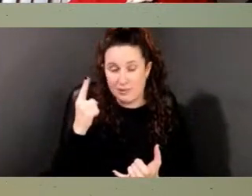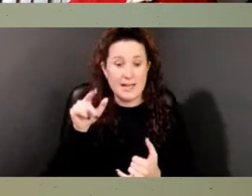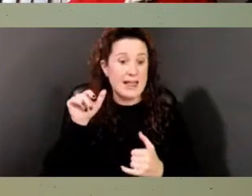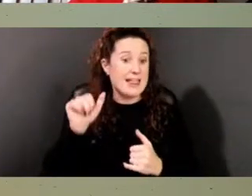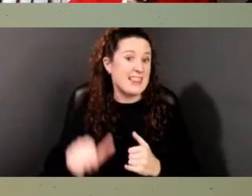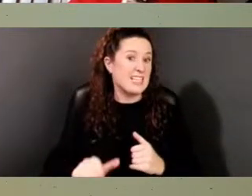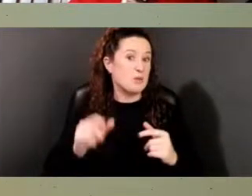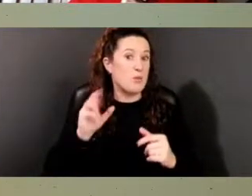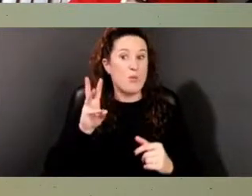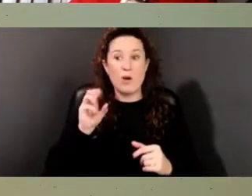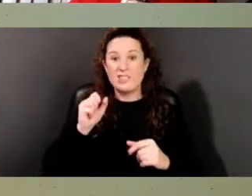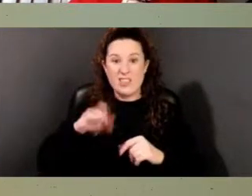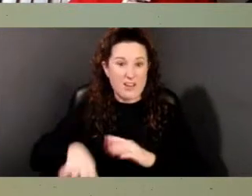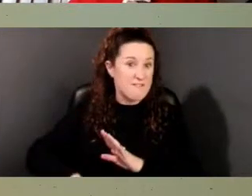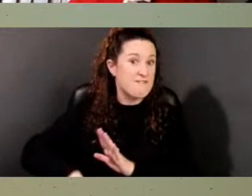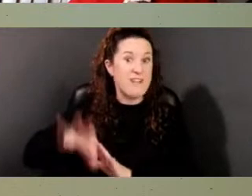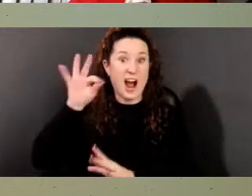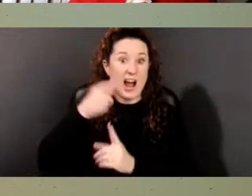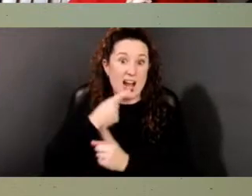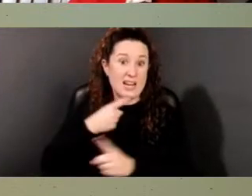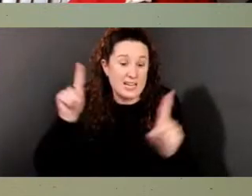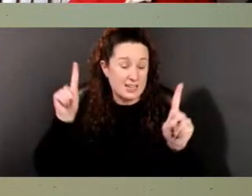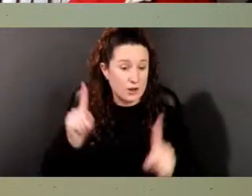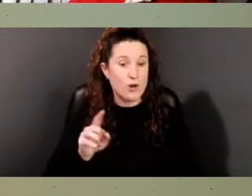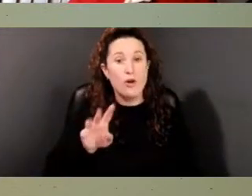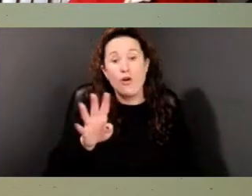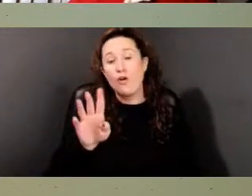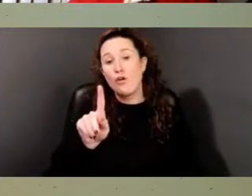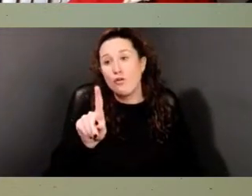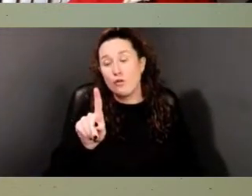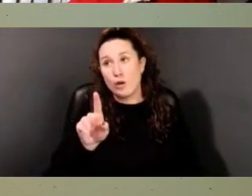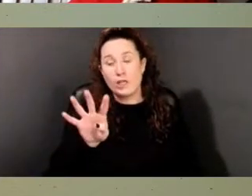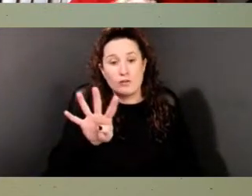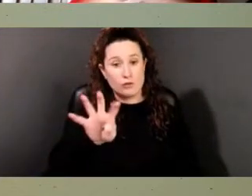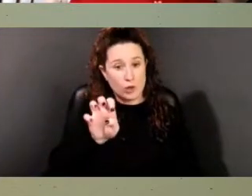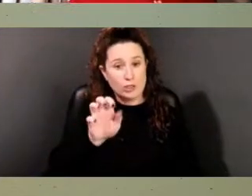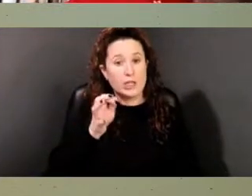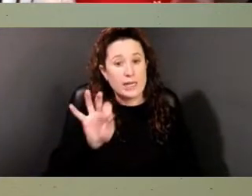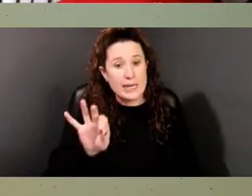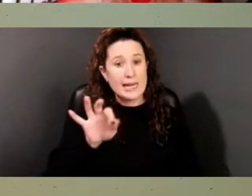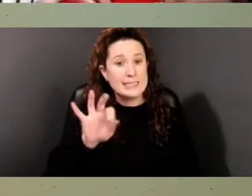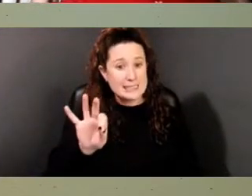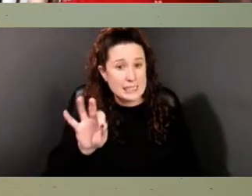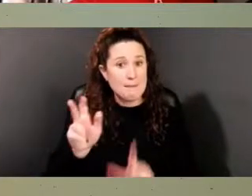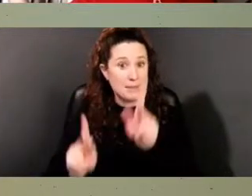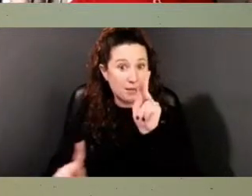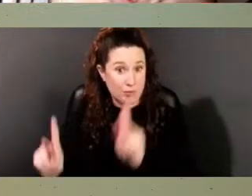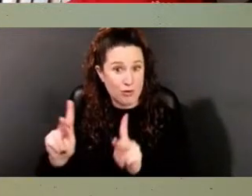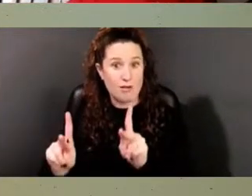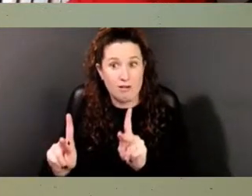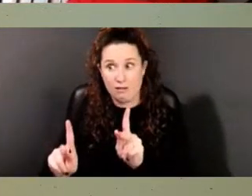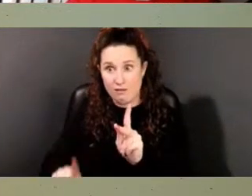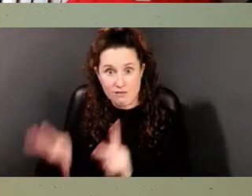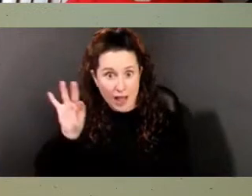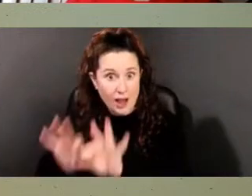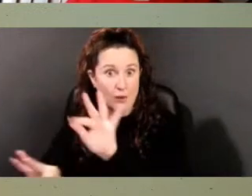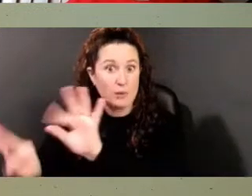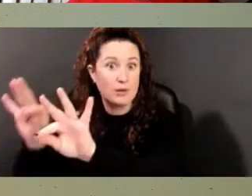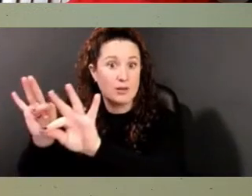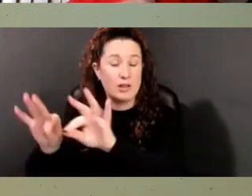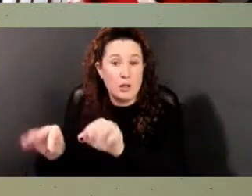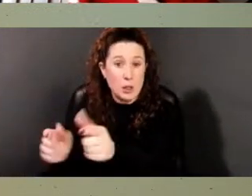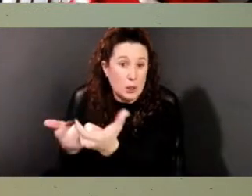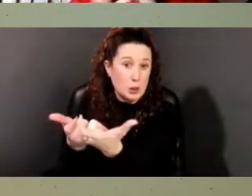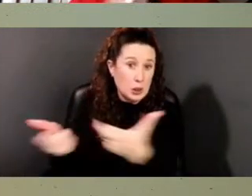419 people were, were found. They were on earth. There was a huge, like I said, forensic,